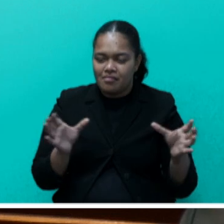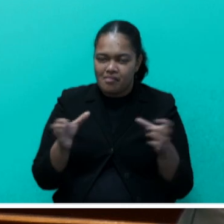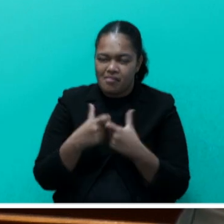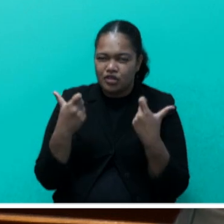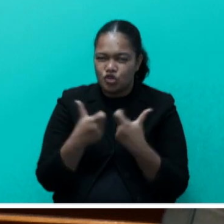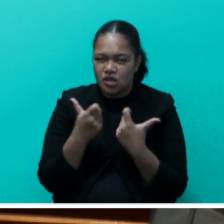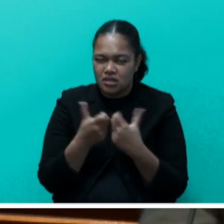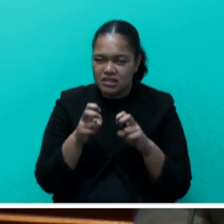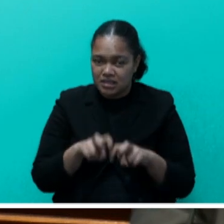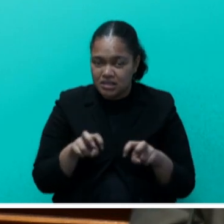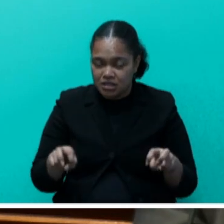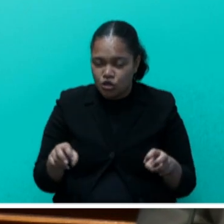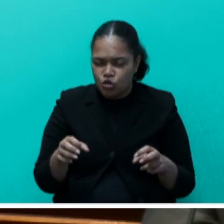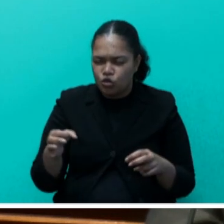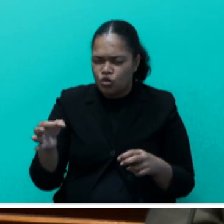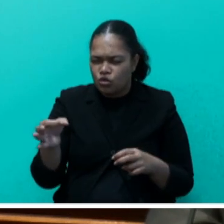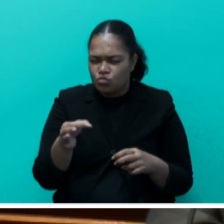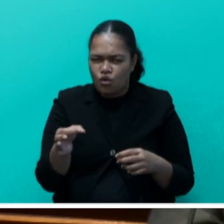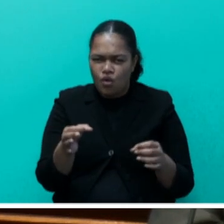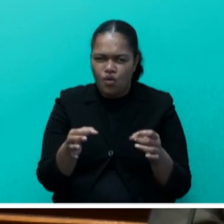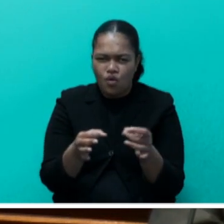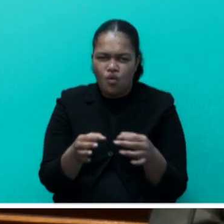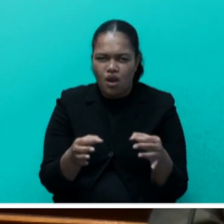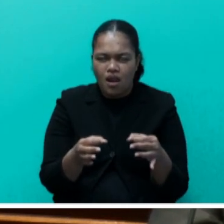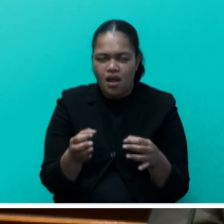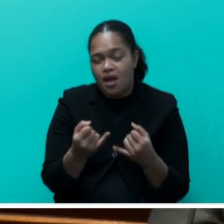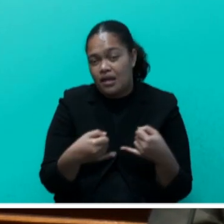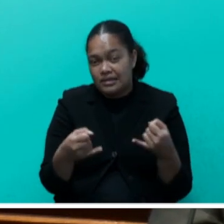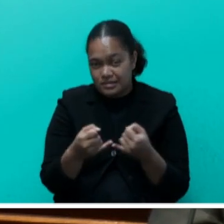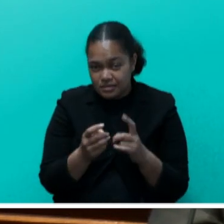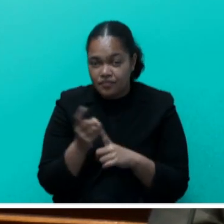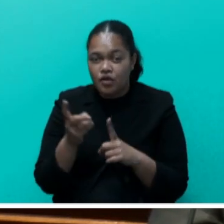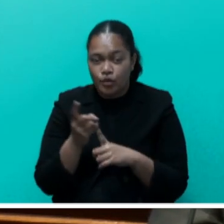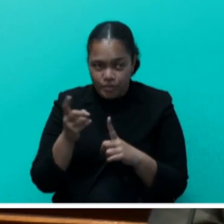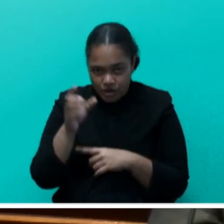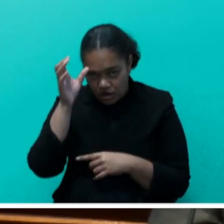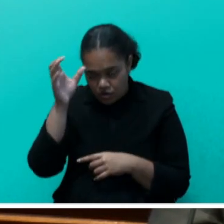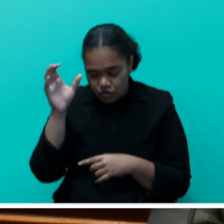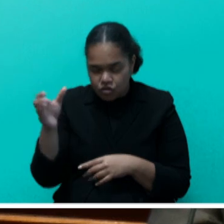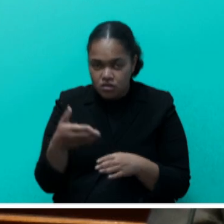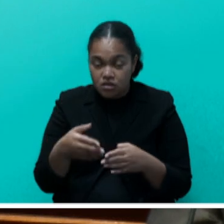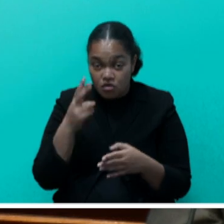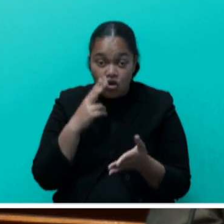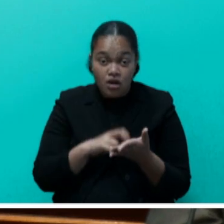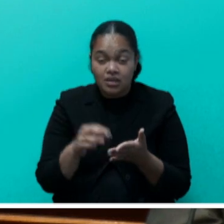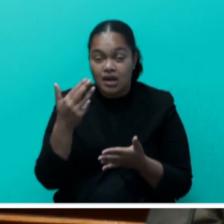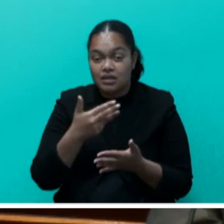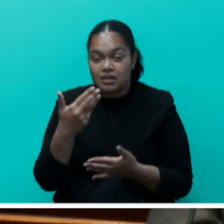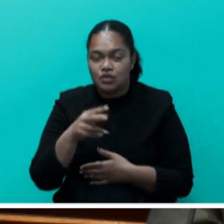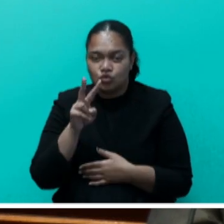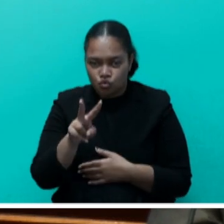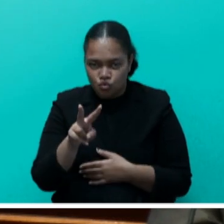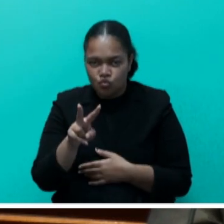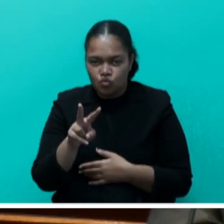or Small Island Developing States, were first recognized by the international community in 1992 at the Rio Earth Summit.